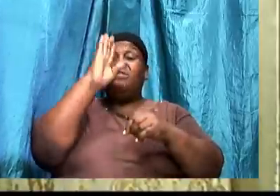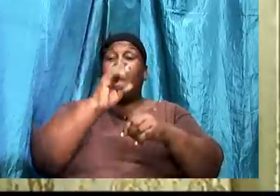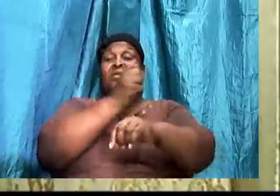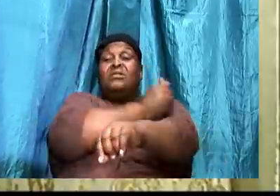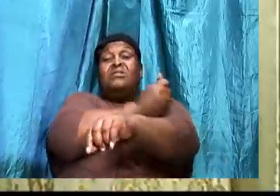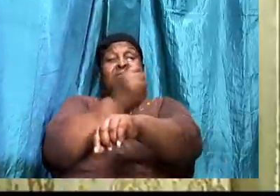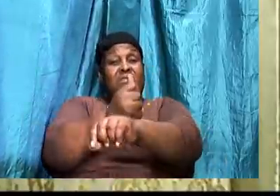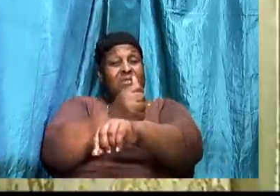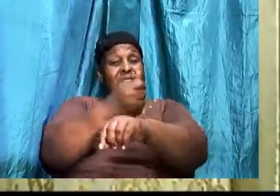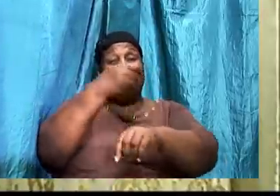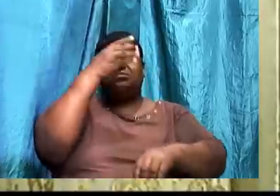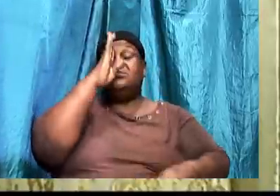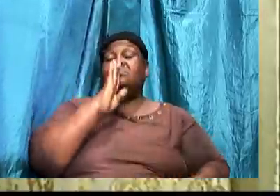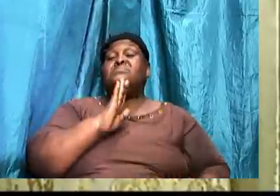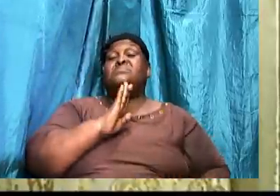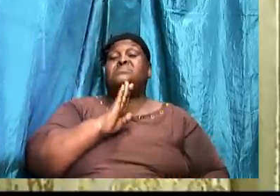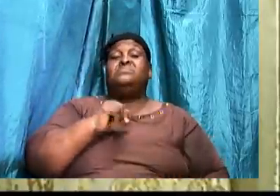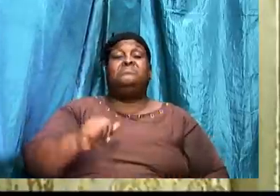God.